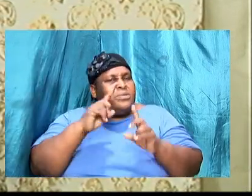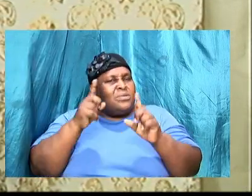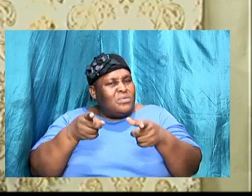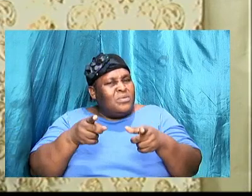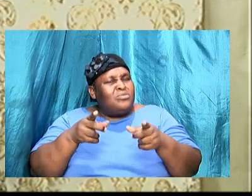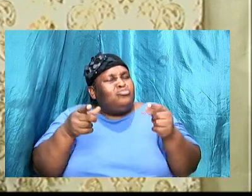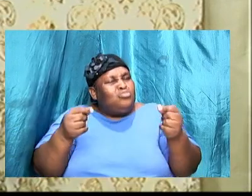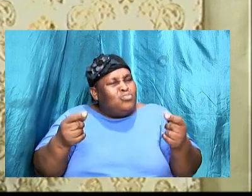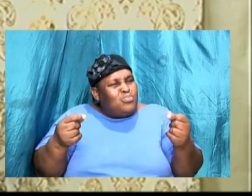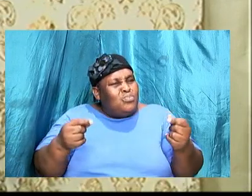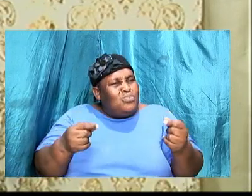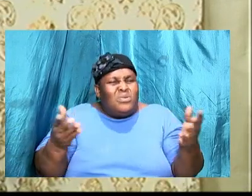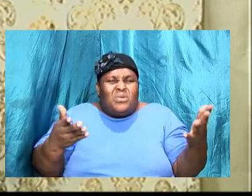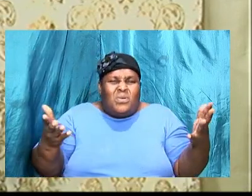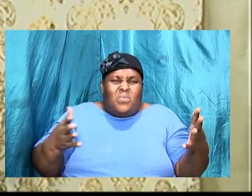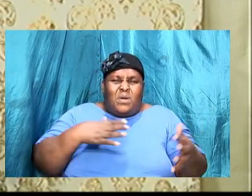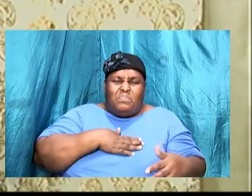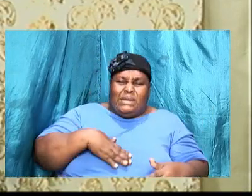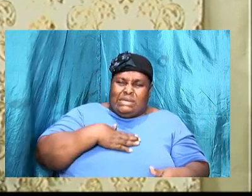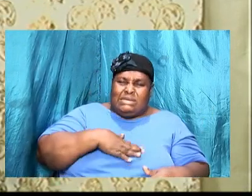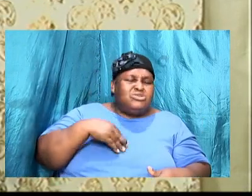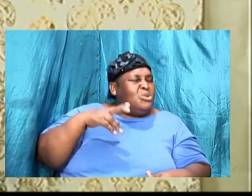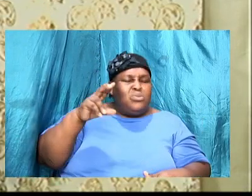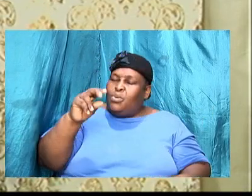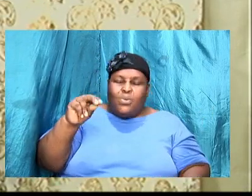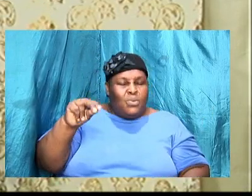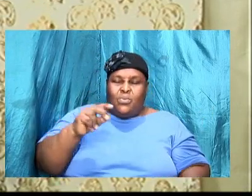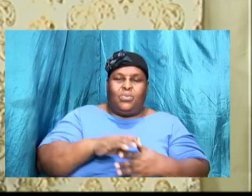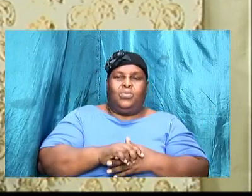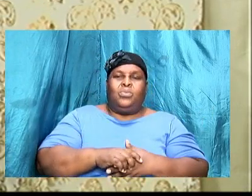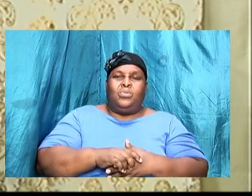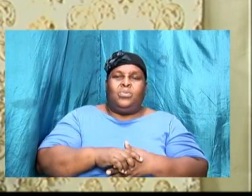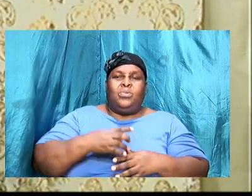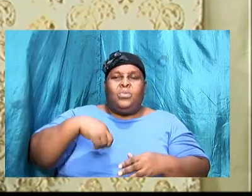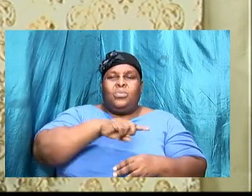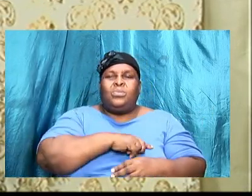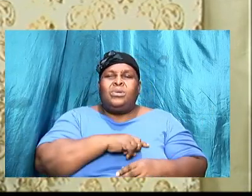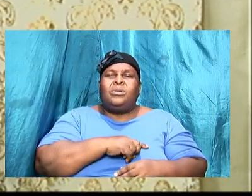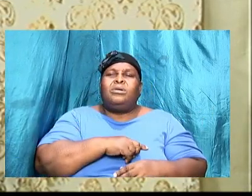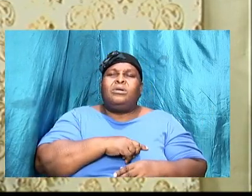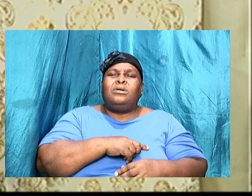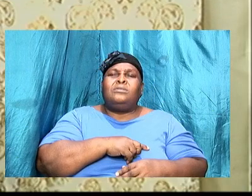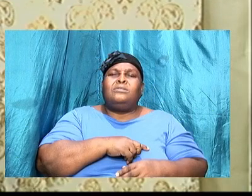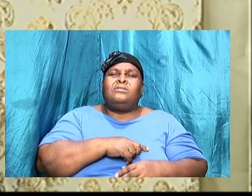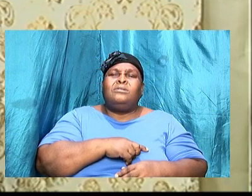what we please no it means then that we are going to follow what the scripture says